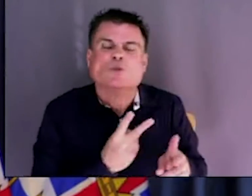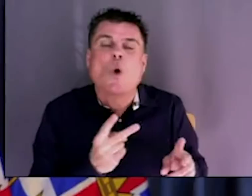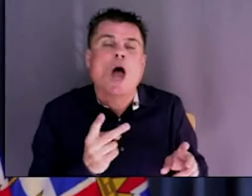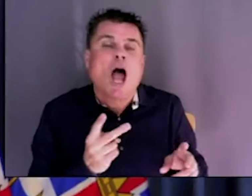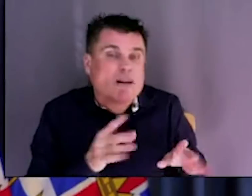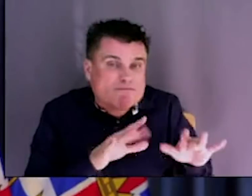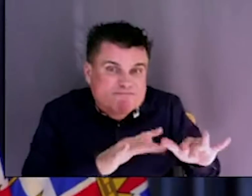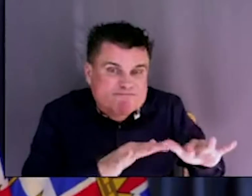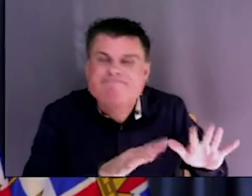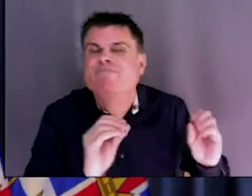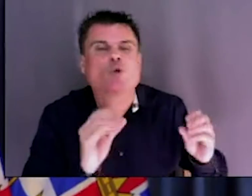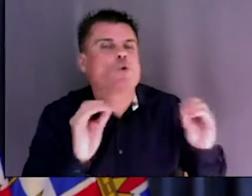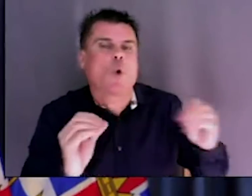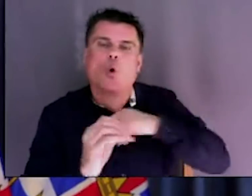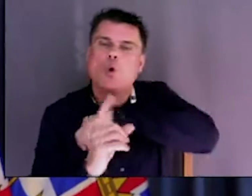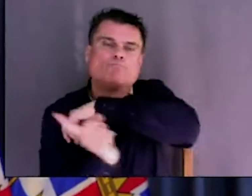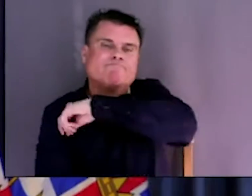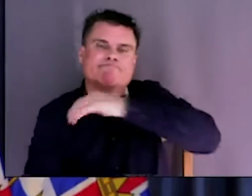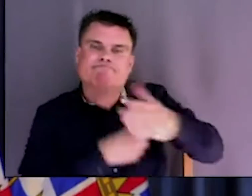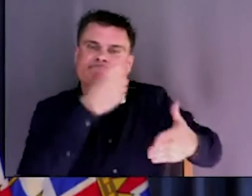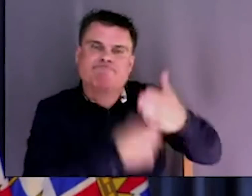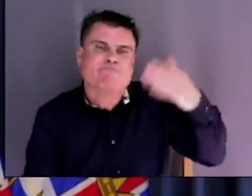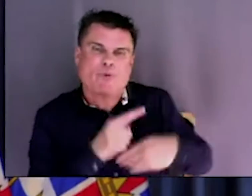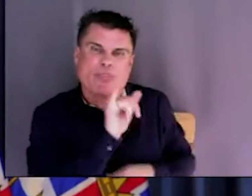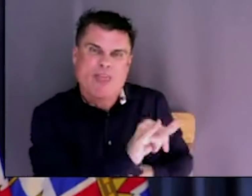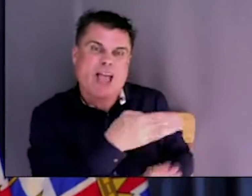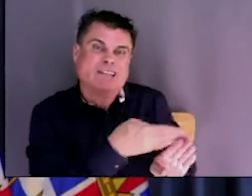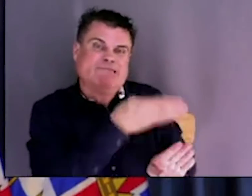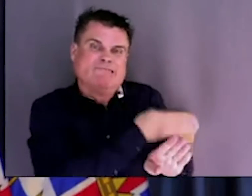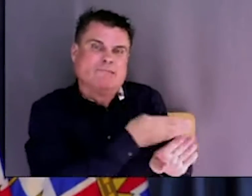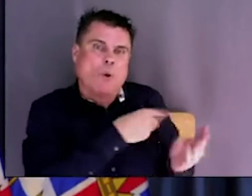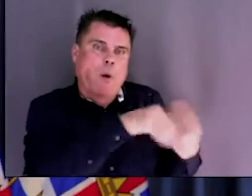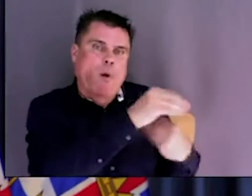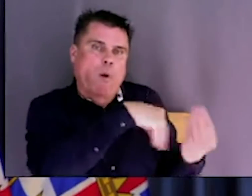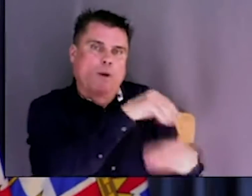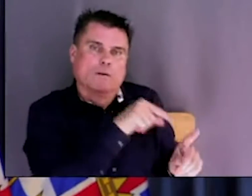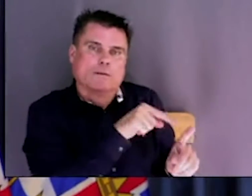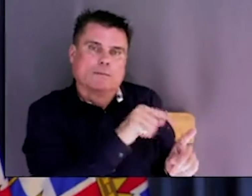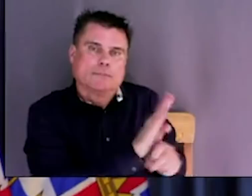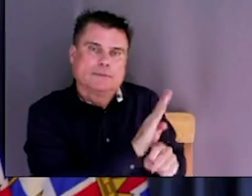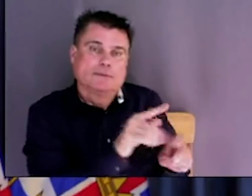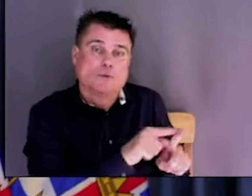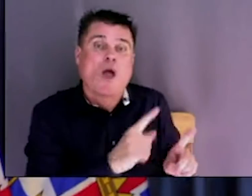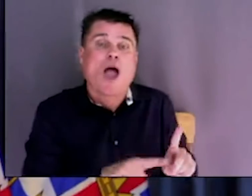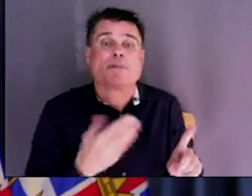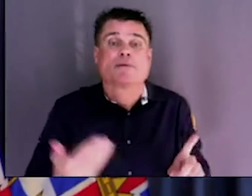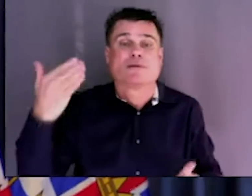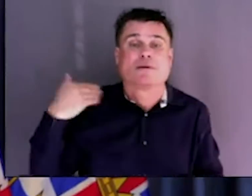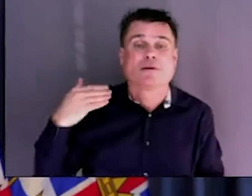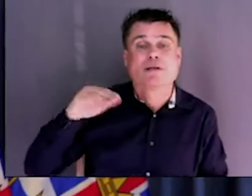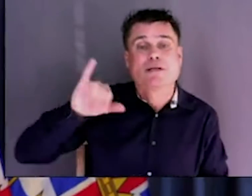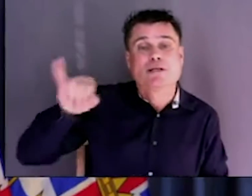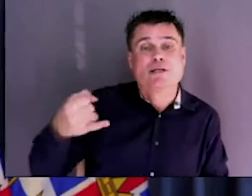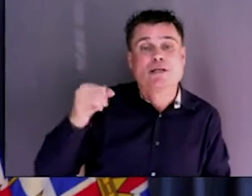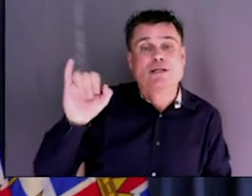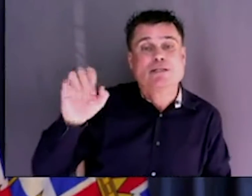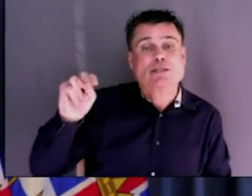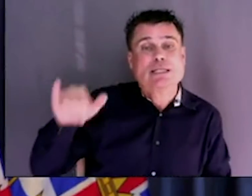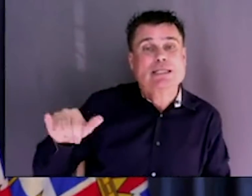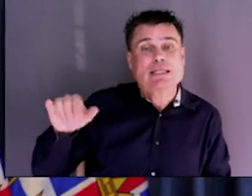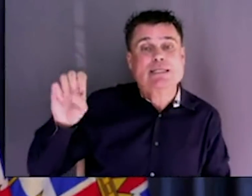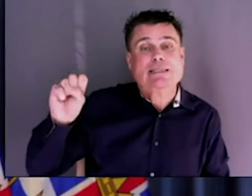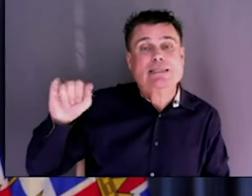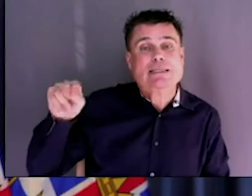charges were. That happened to my colleague, Ginny Sims, as well. No understanding of what the charges were. A cloud,